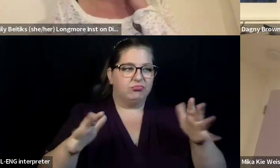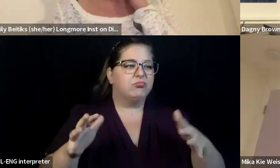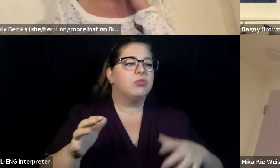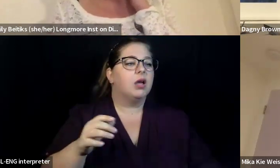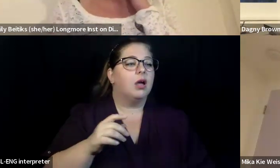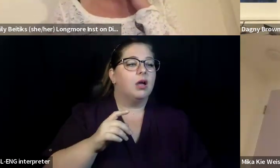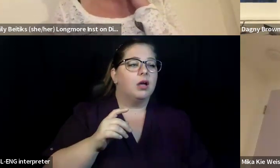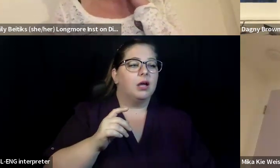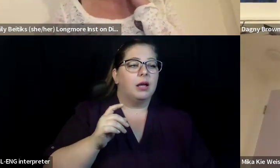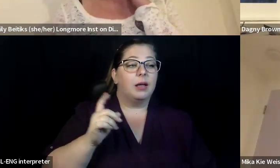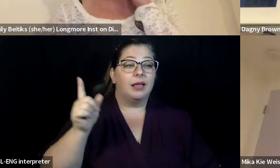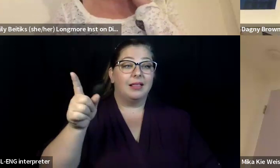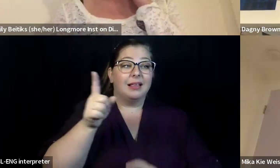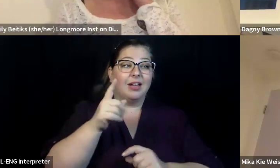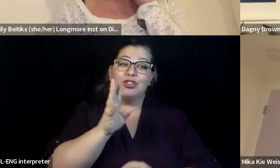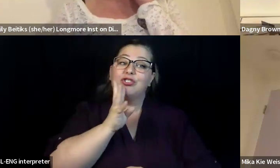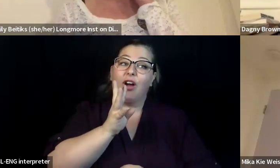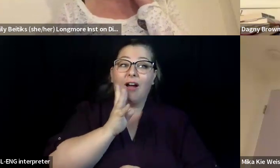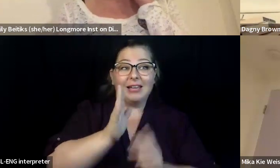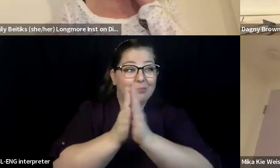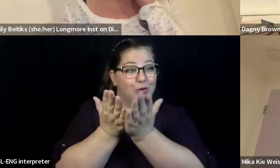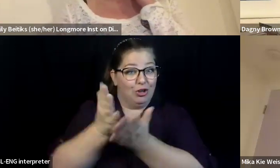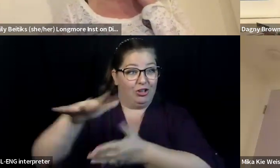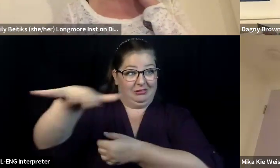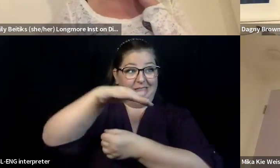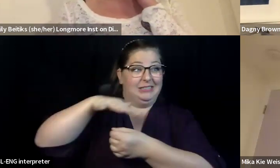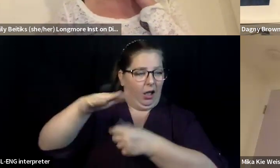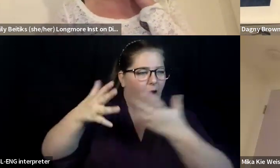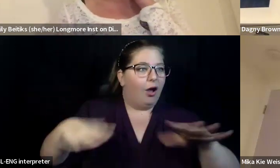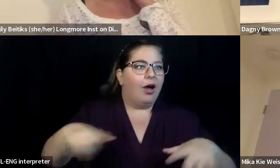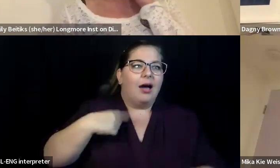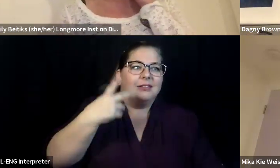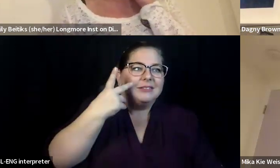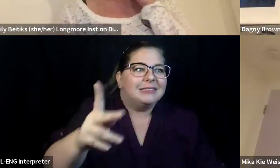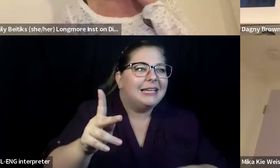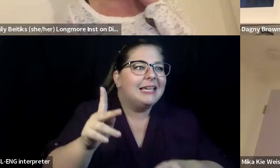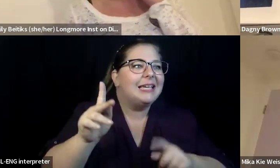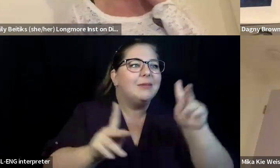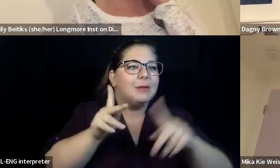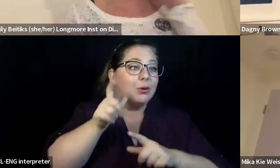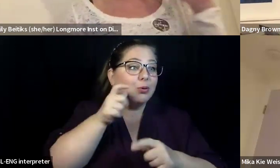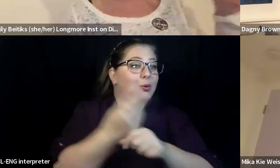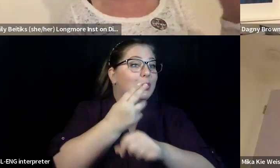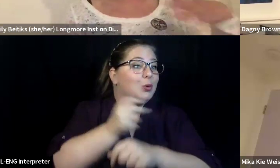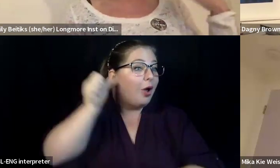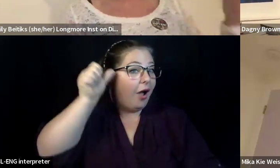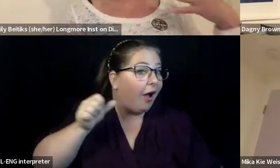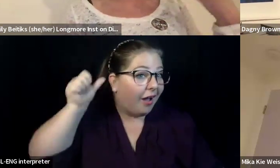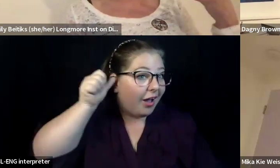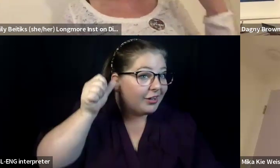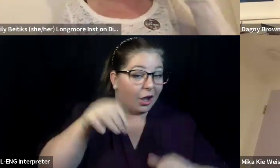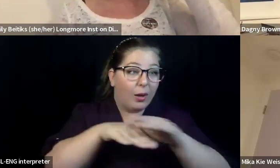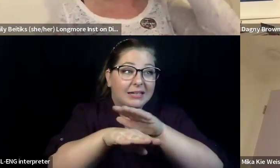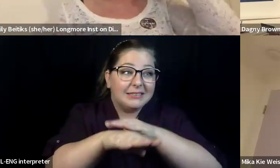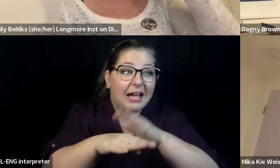have some accessible audio books available for people who are blind, low vision or who have learning disabilities that benefit